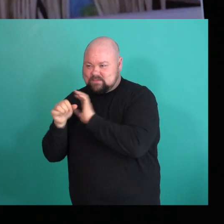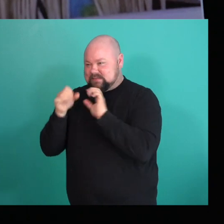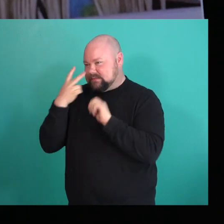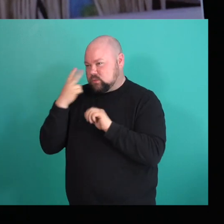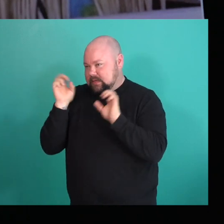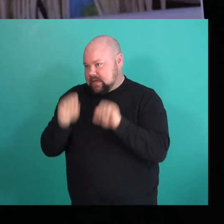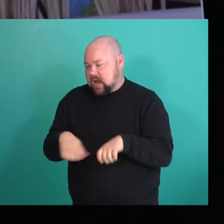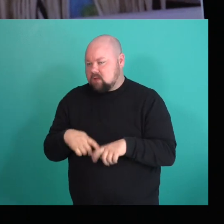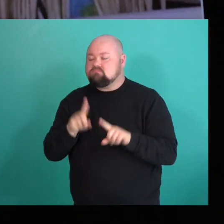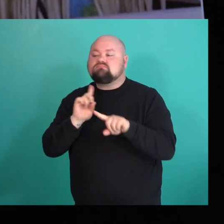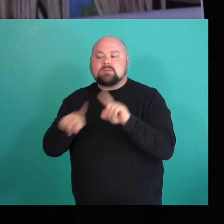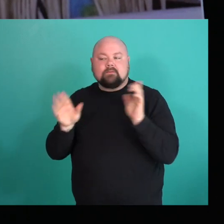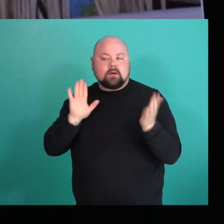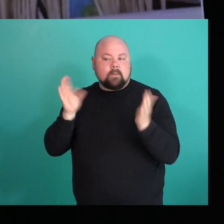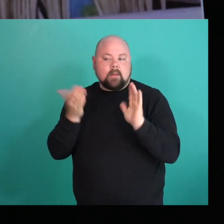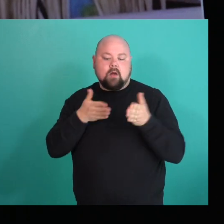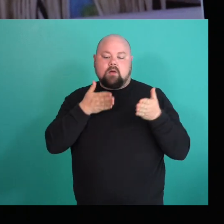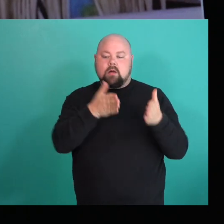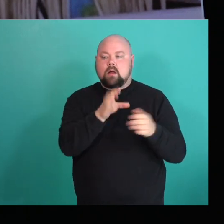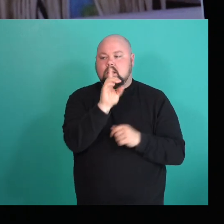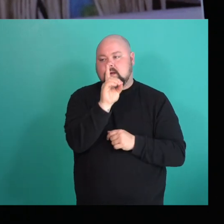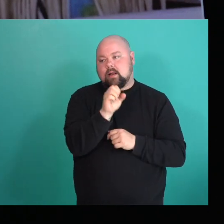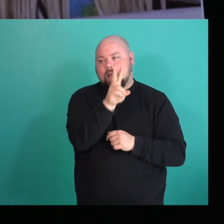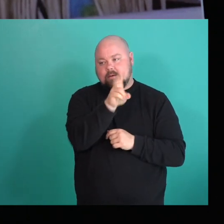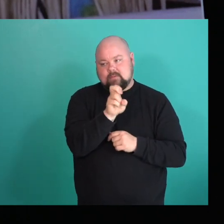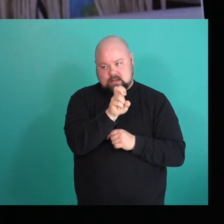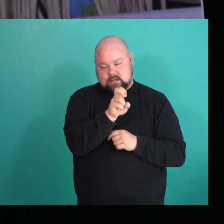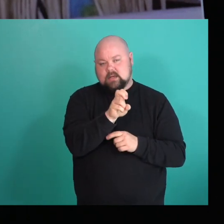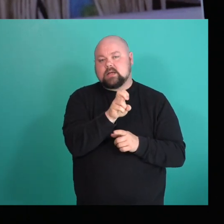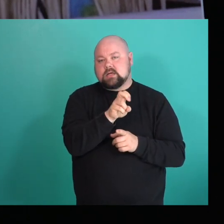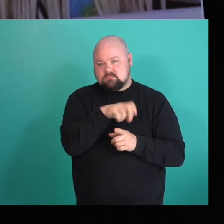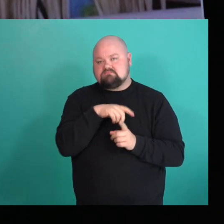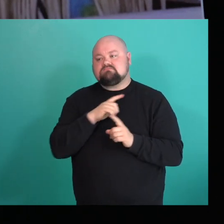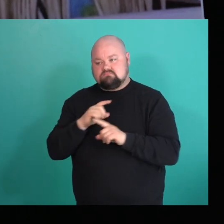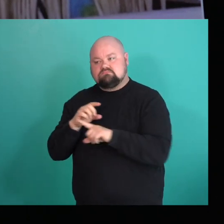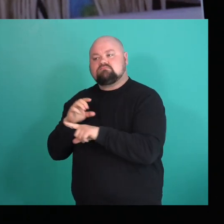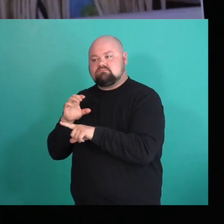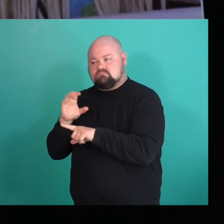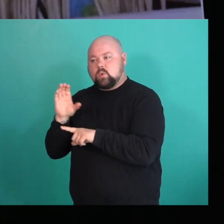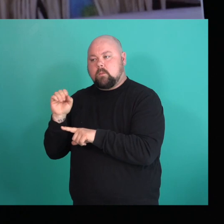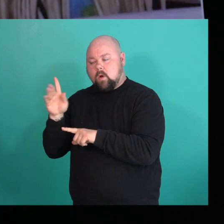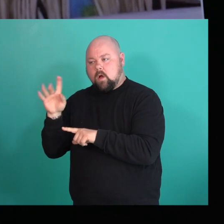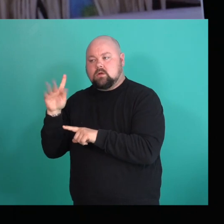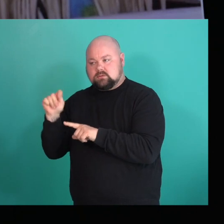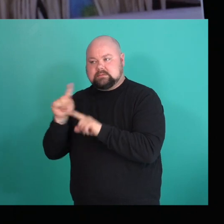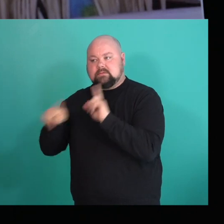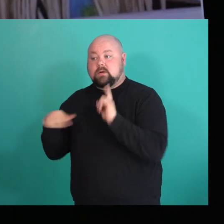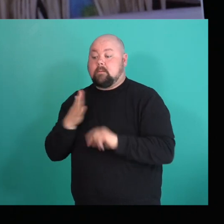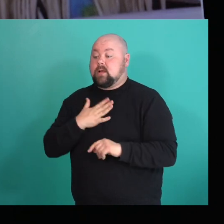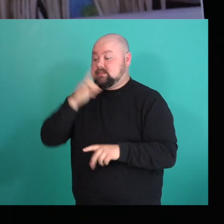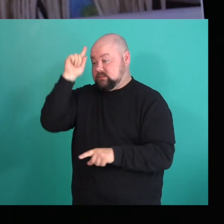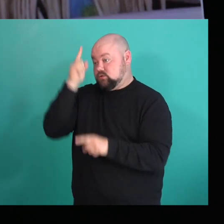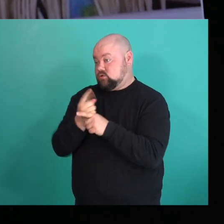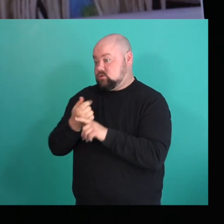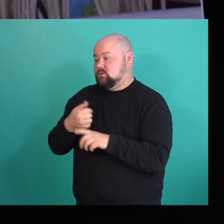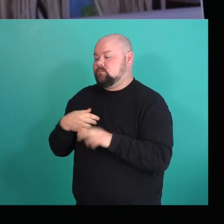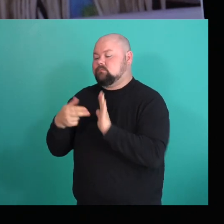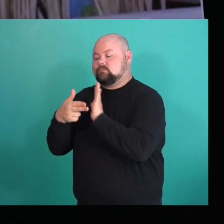And not that there's anything wrong with that. It just wasn't my, wasn't my vibe. And, um, and my sister made in China who I've watched